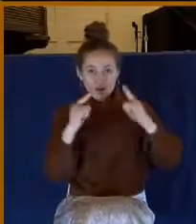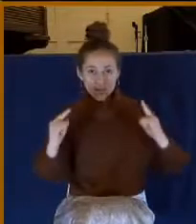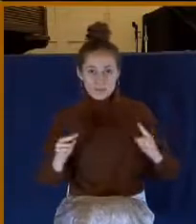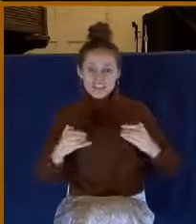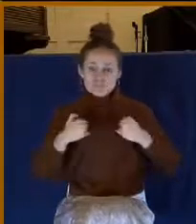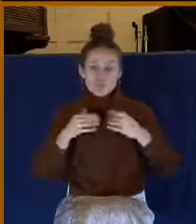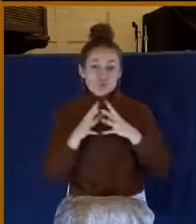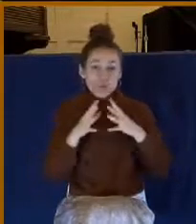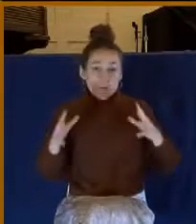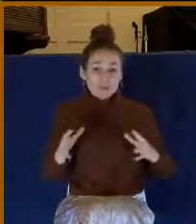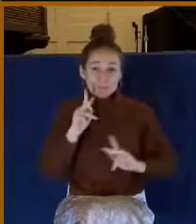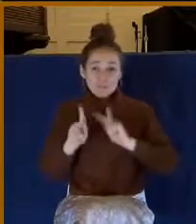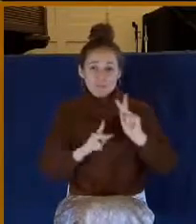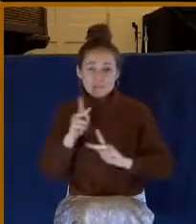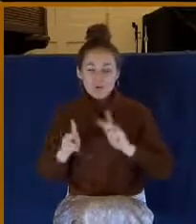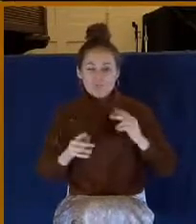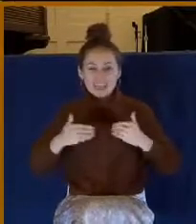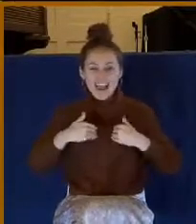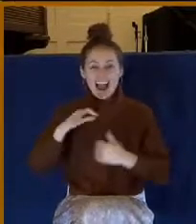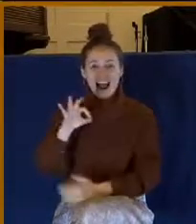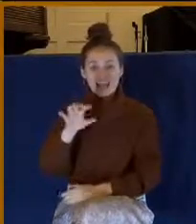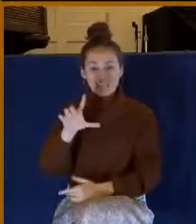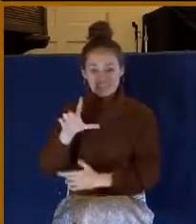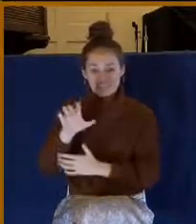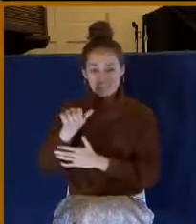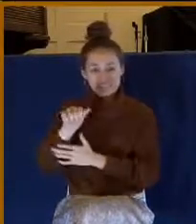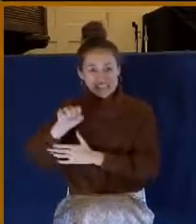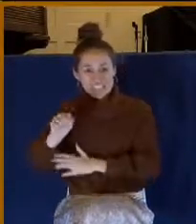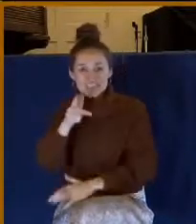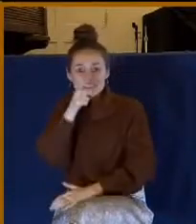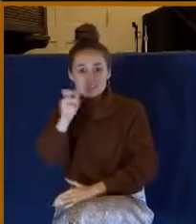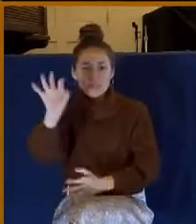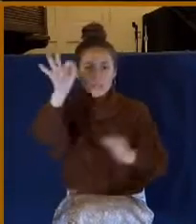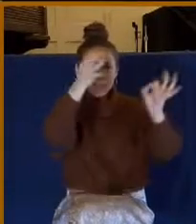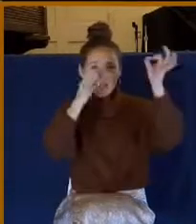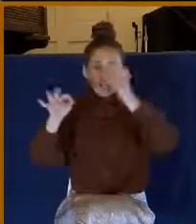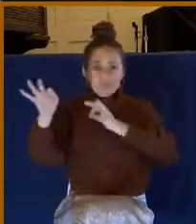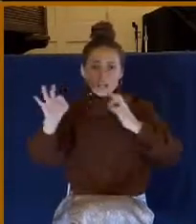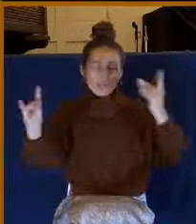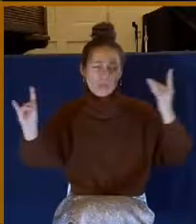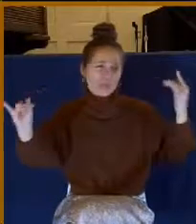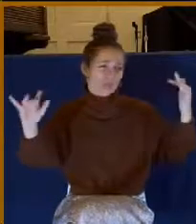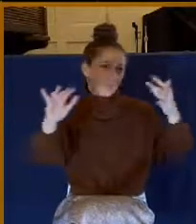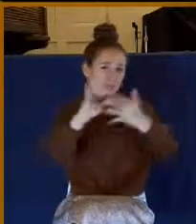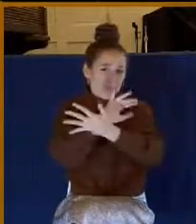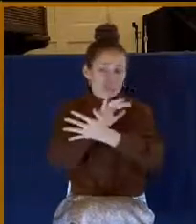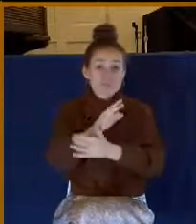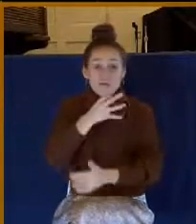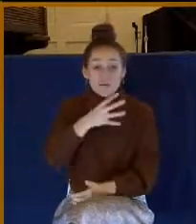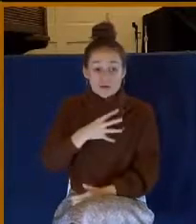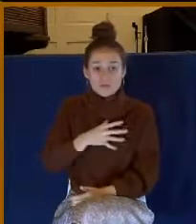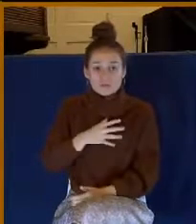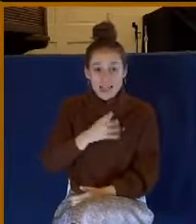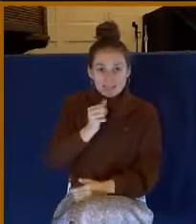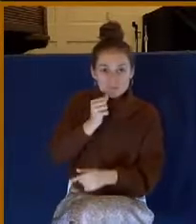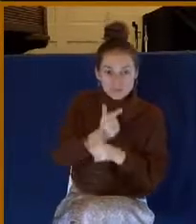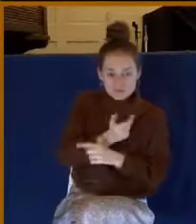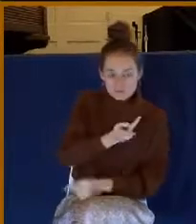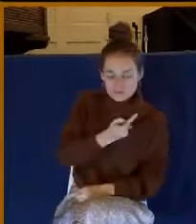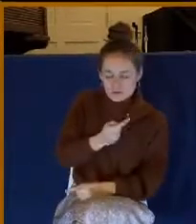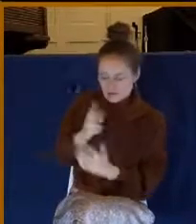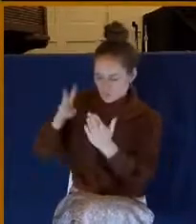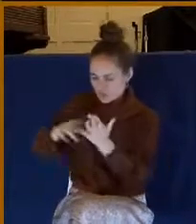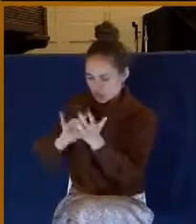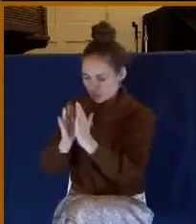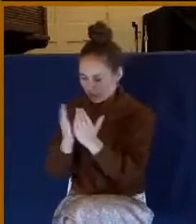were reading from the tattered Bible that they had, this very verse, 1 Thessalonians 5, 18. In everything, give thanks. And